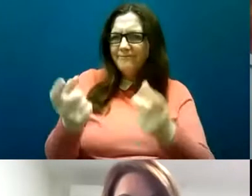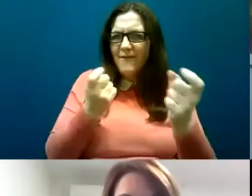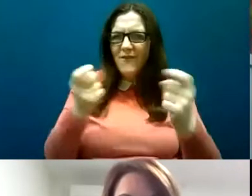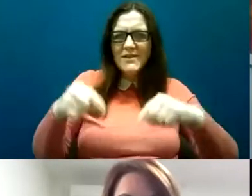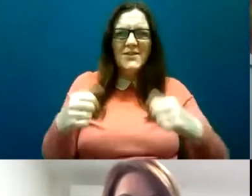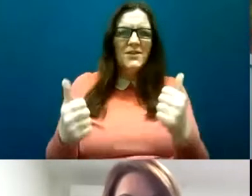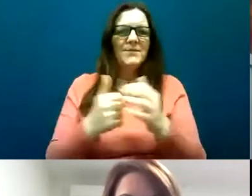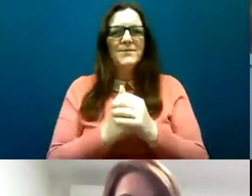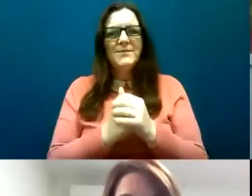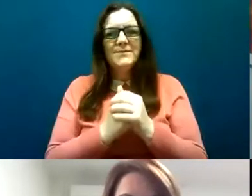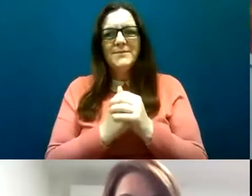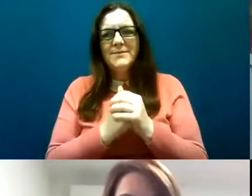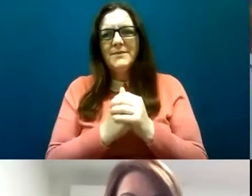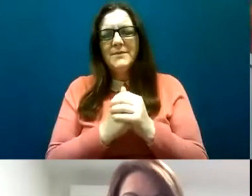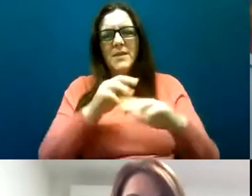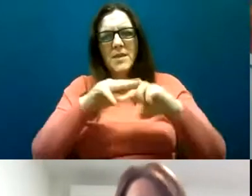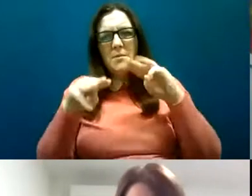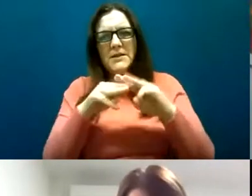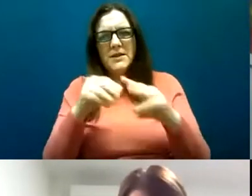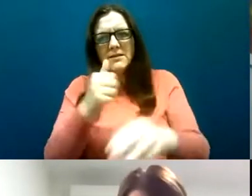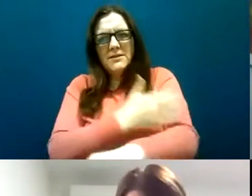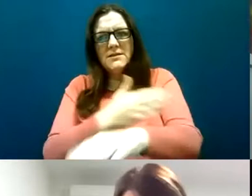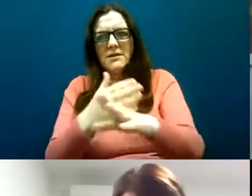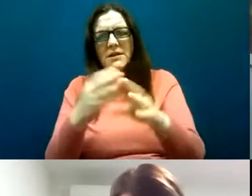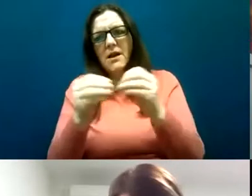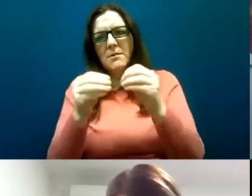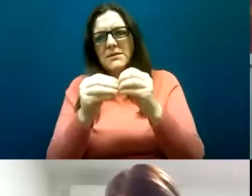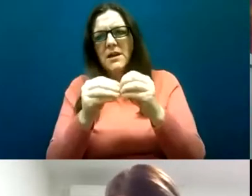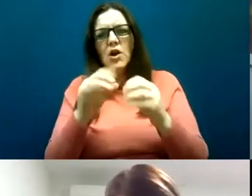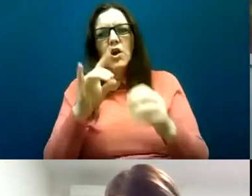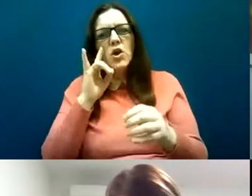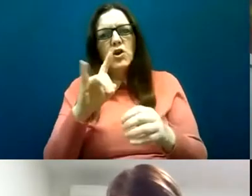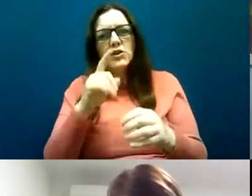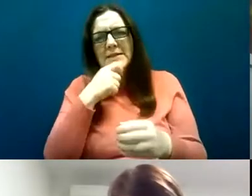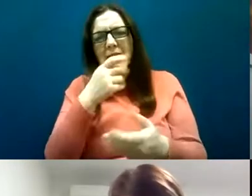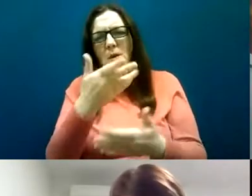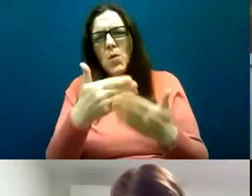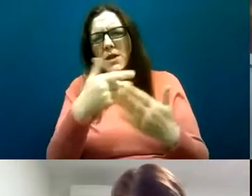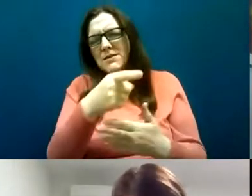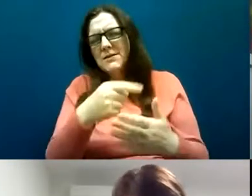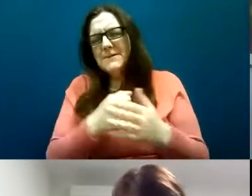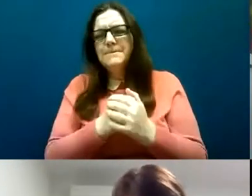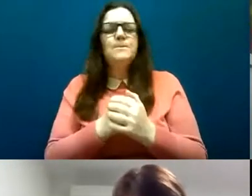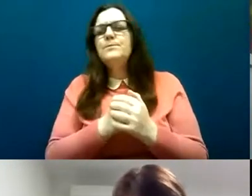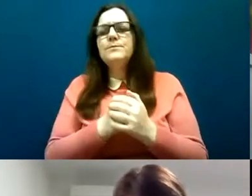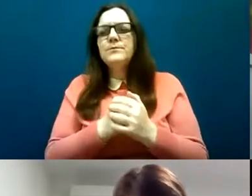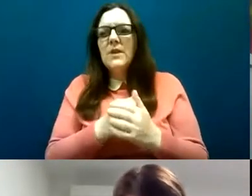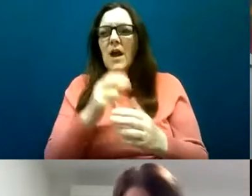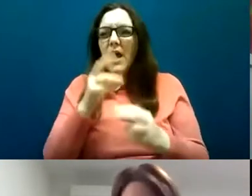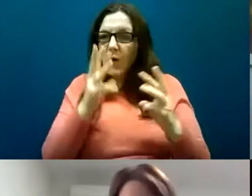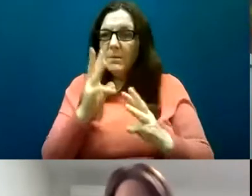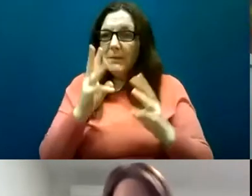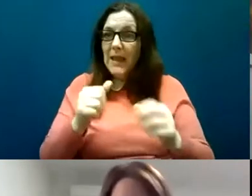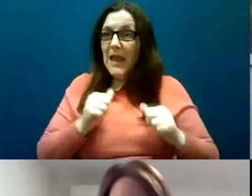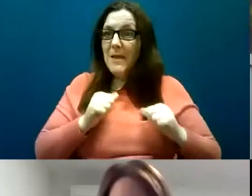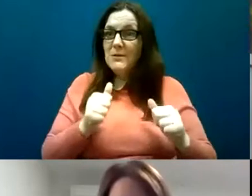the Minister in his opening remarks I was sort of when I heard him saying that I'd be able to answer any question